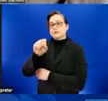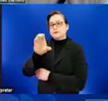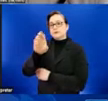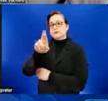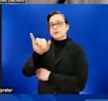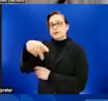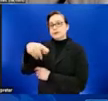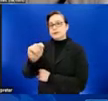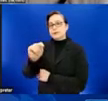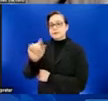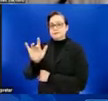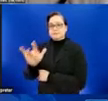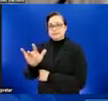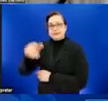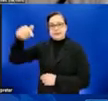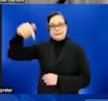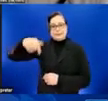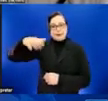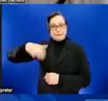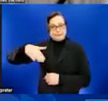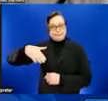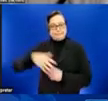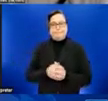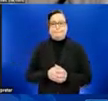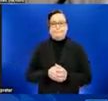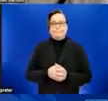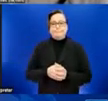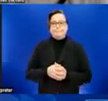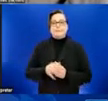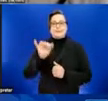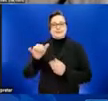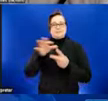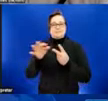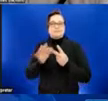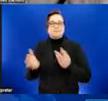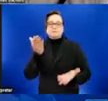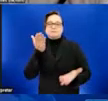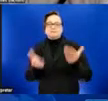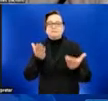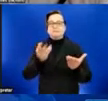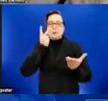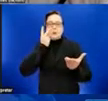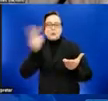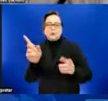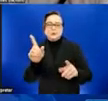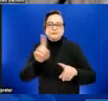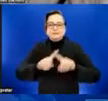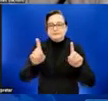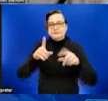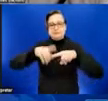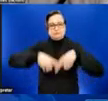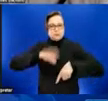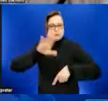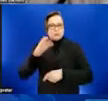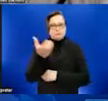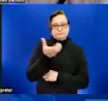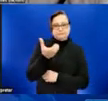Be aware that the look of this option may be different depending on your device. We are also offering